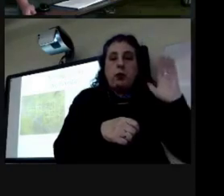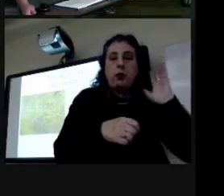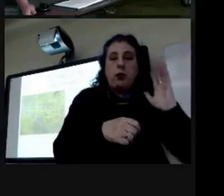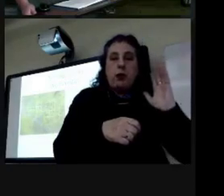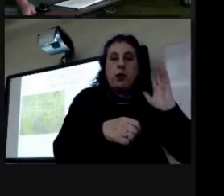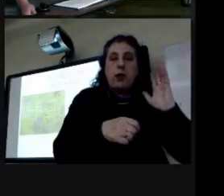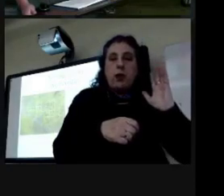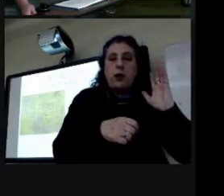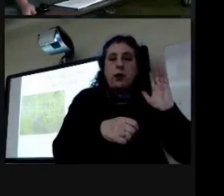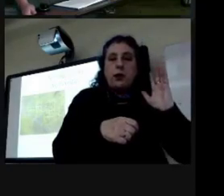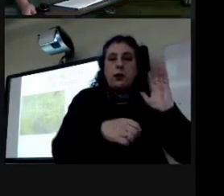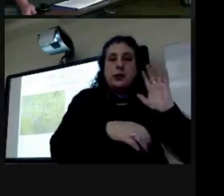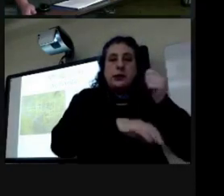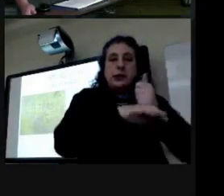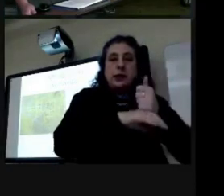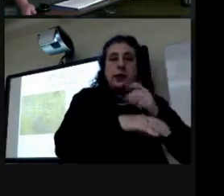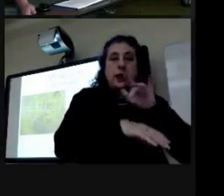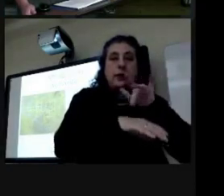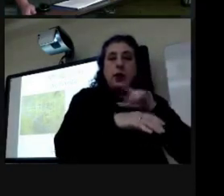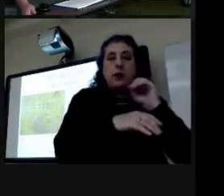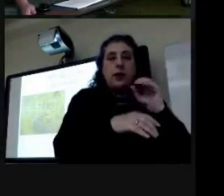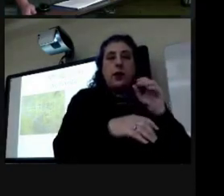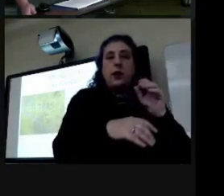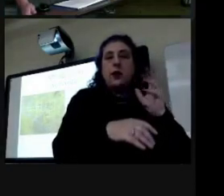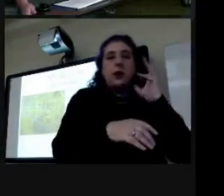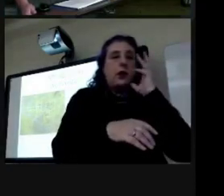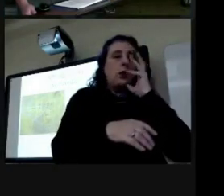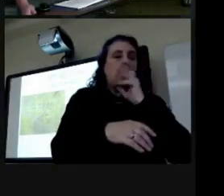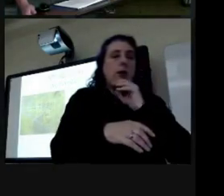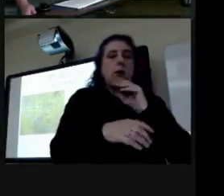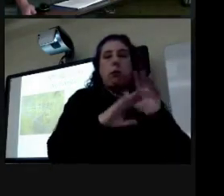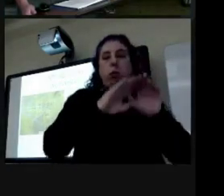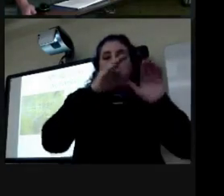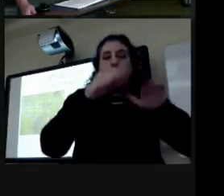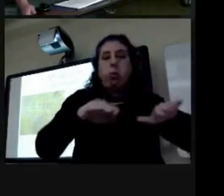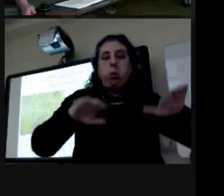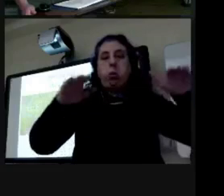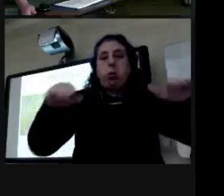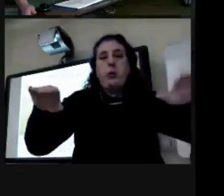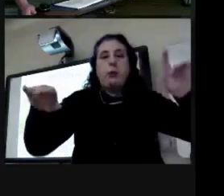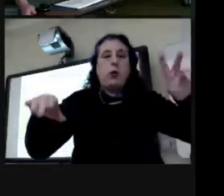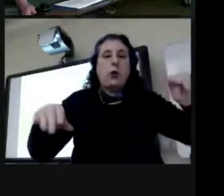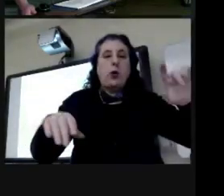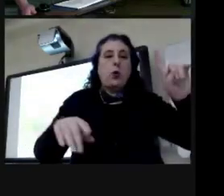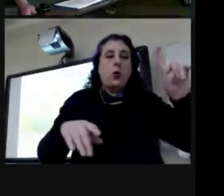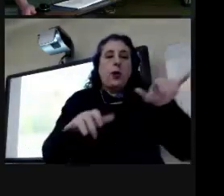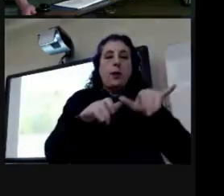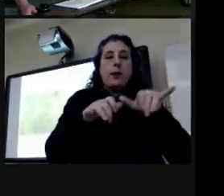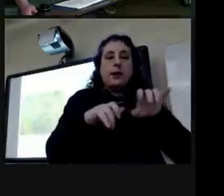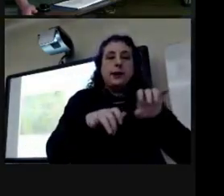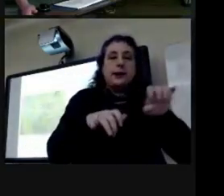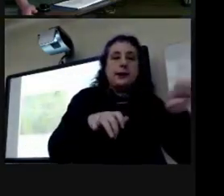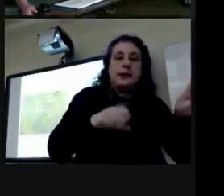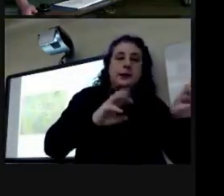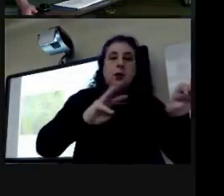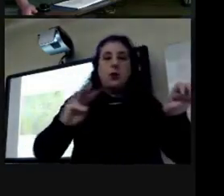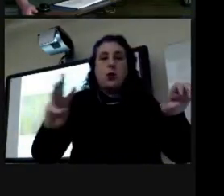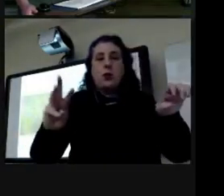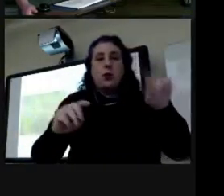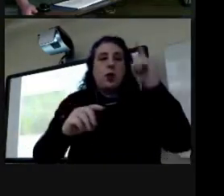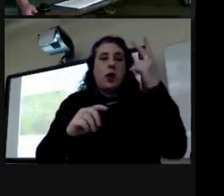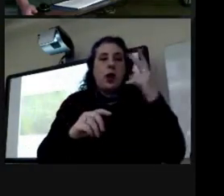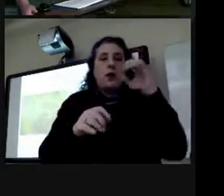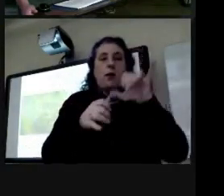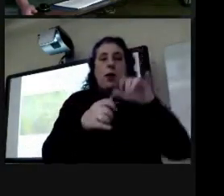was situated in the middle of a handsome undulating prairie nook a mile in length east and west and half a mile